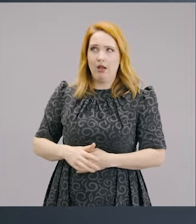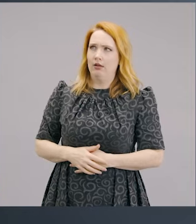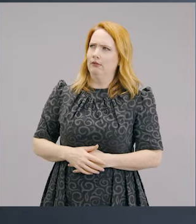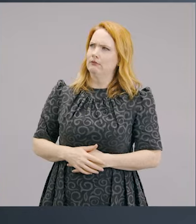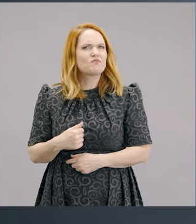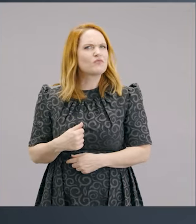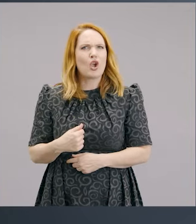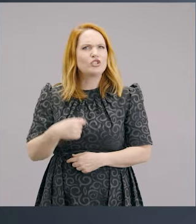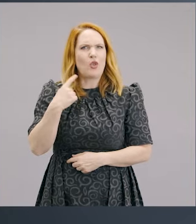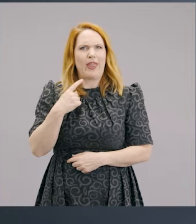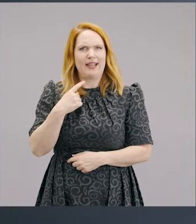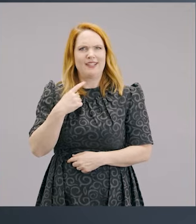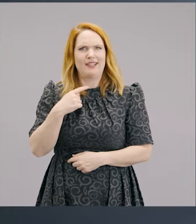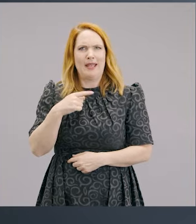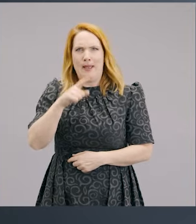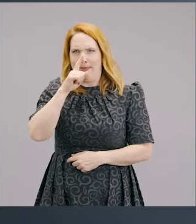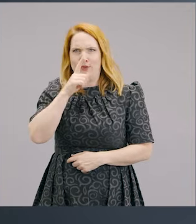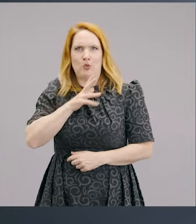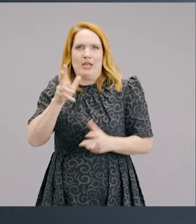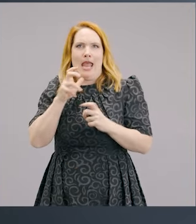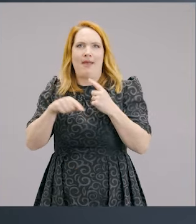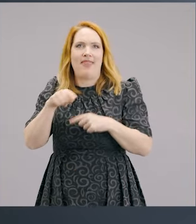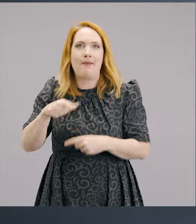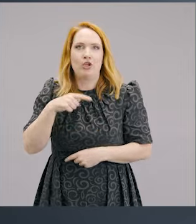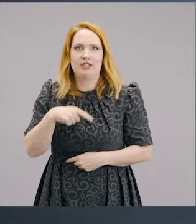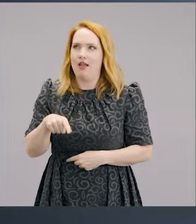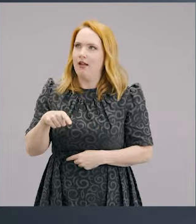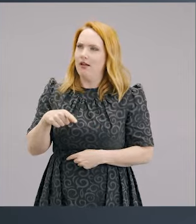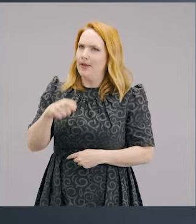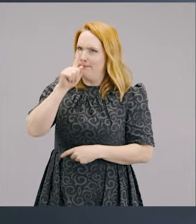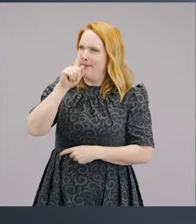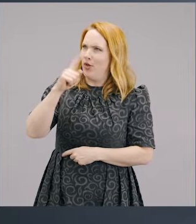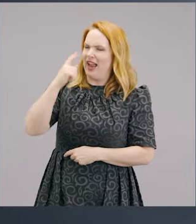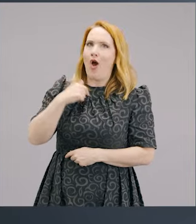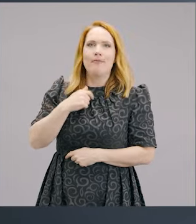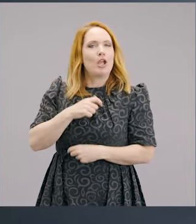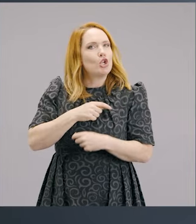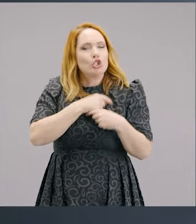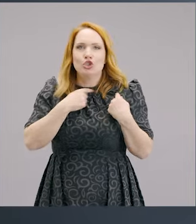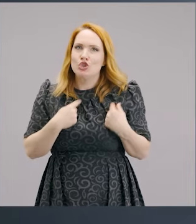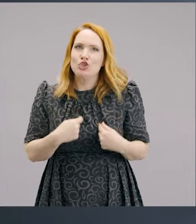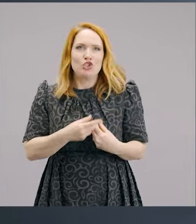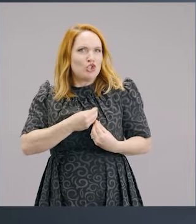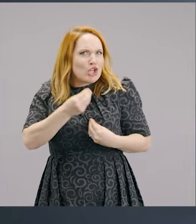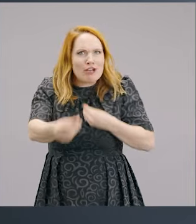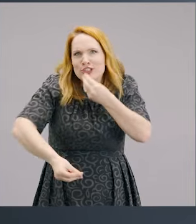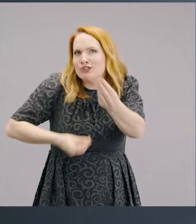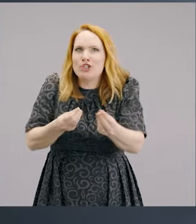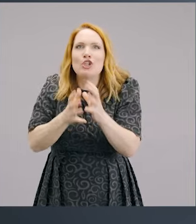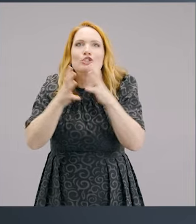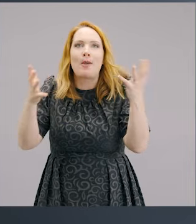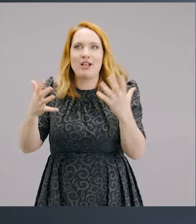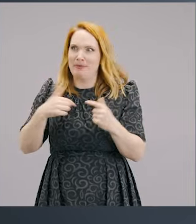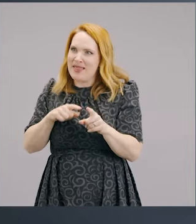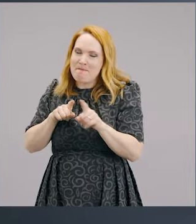think it's because people think, I am so generous that I don't need to hear anything else. I am the most generous person on the